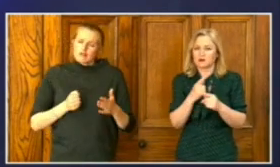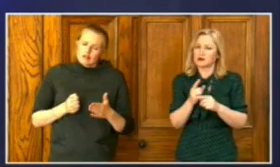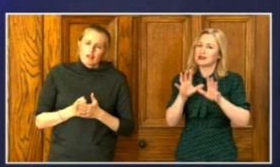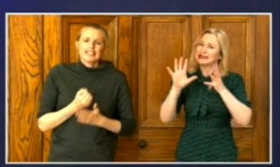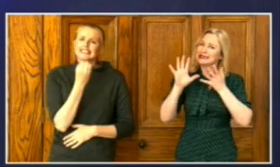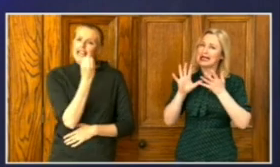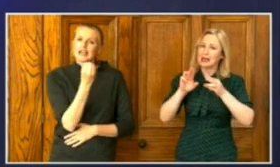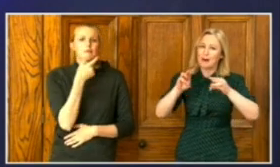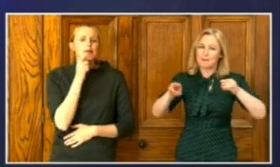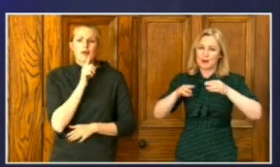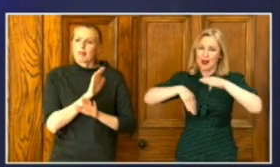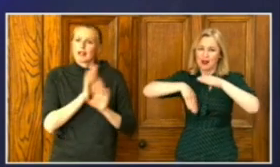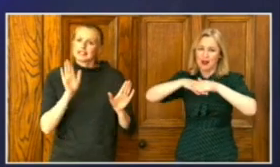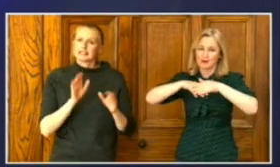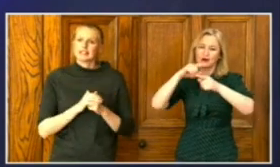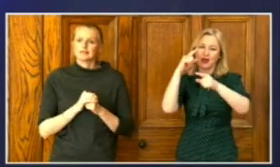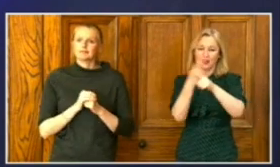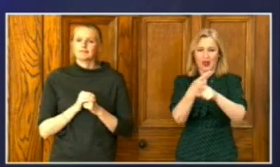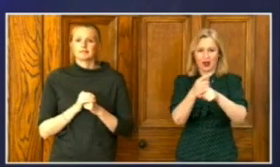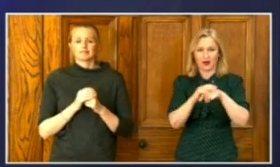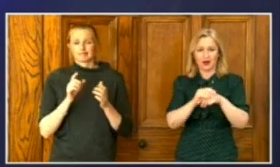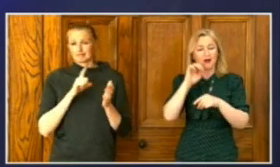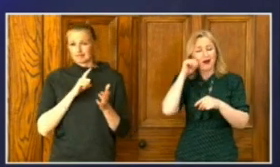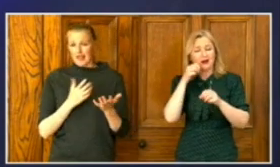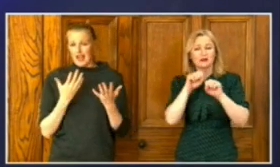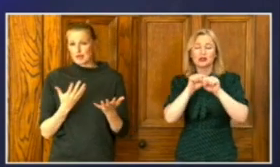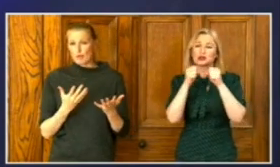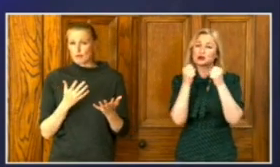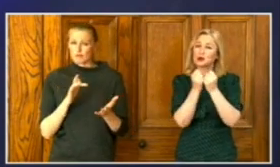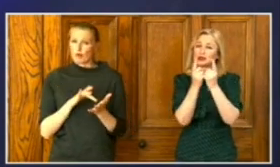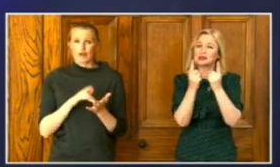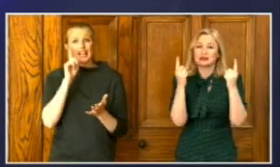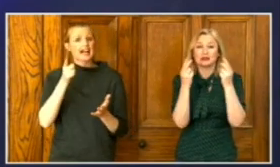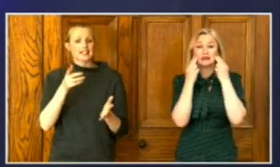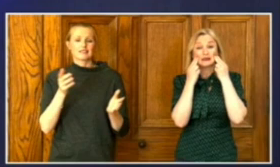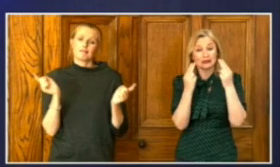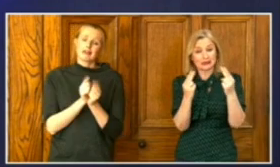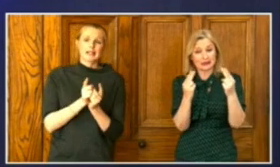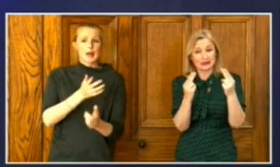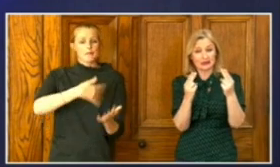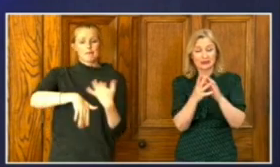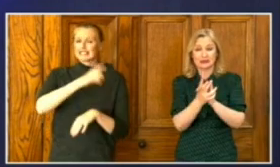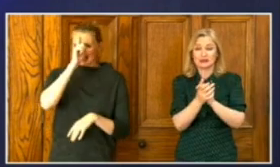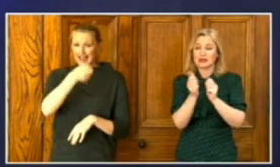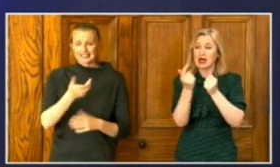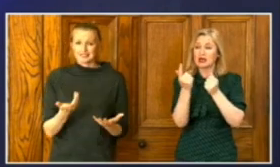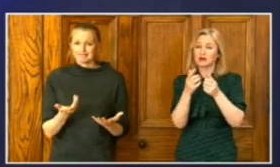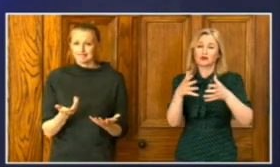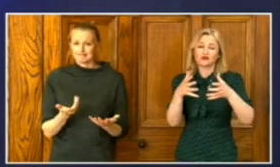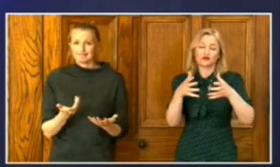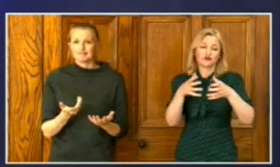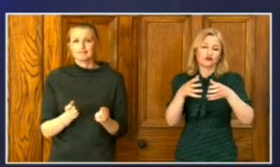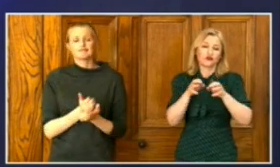Current restrictions on social gathering and the need for social distancing means that any gathering such as are